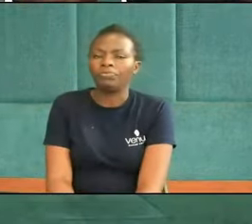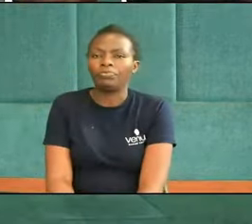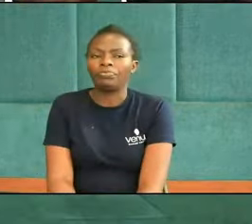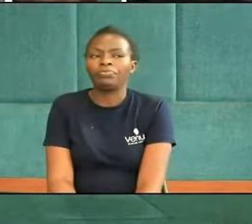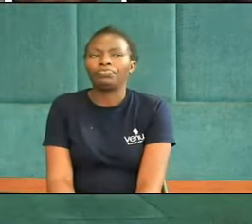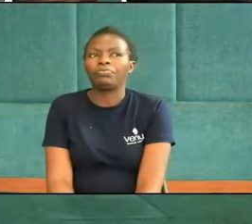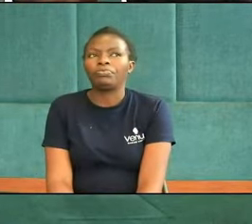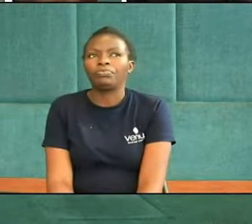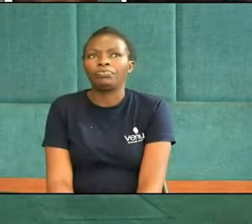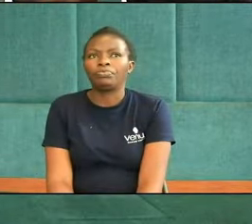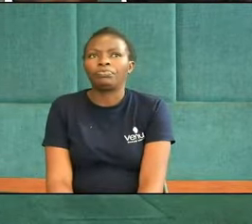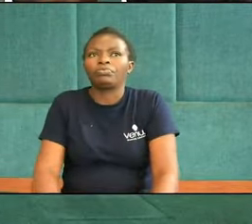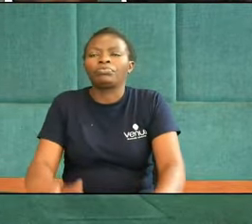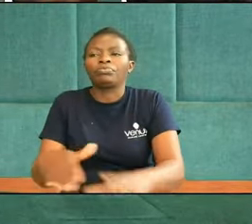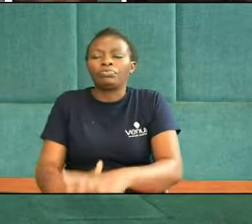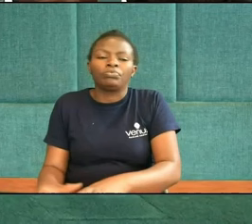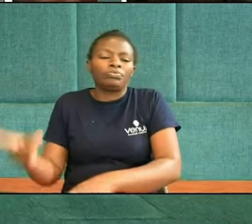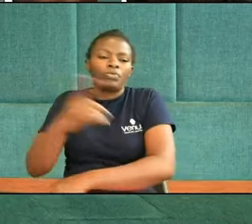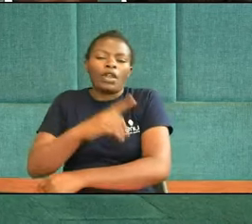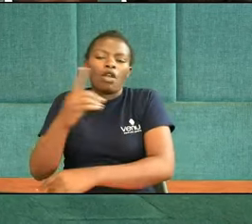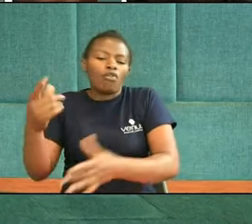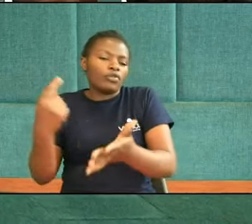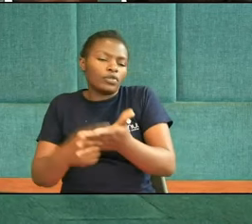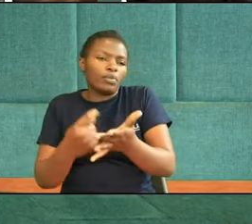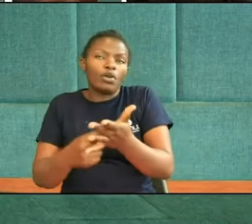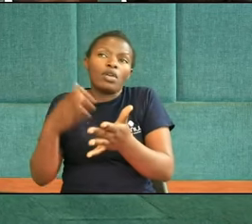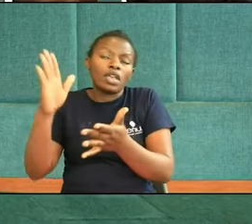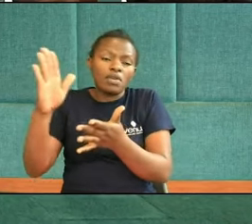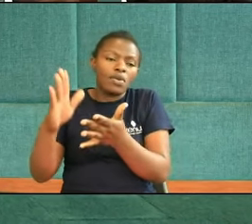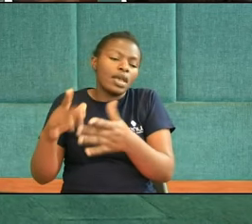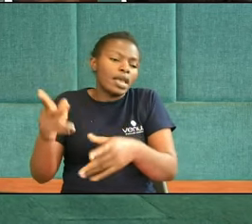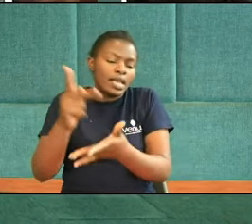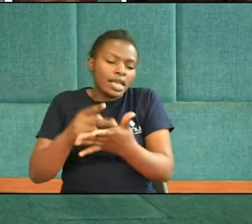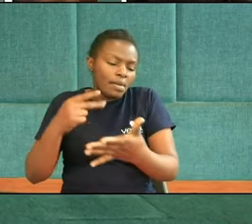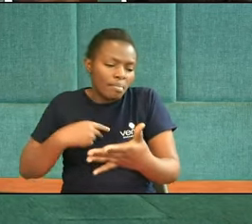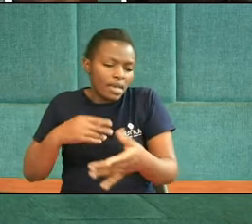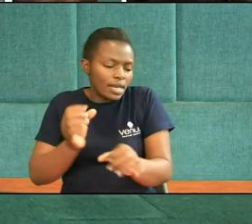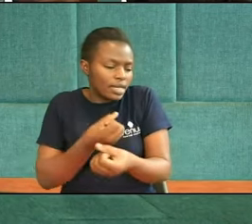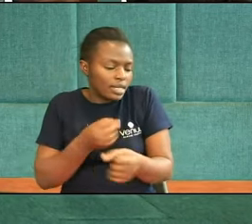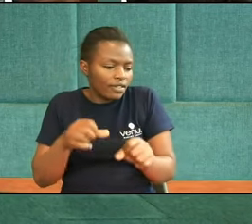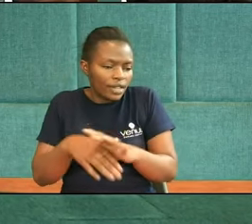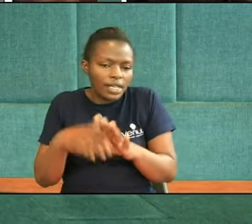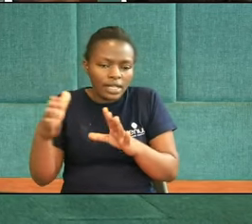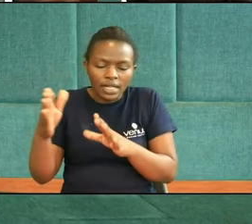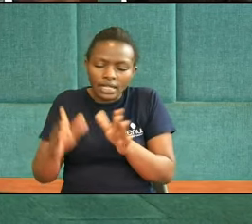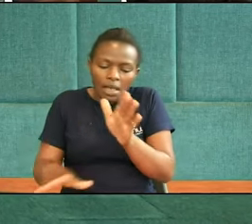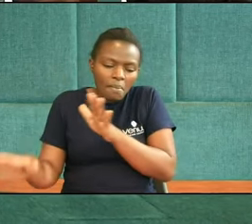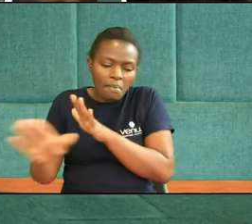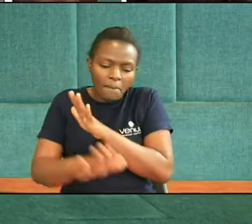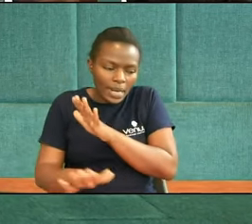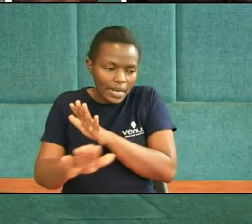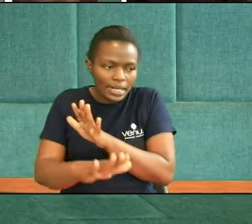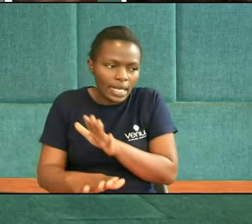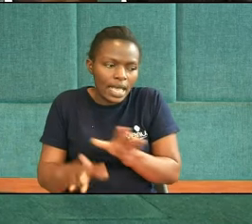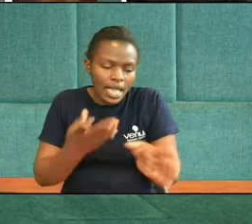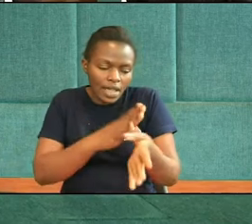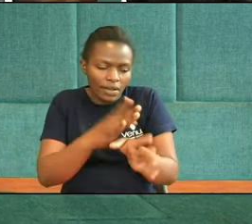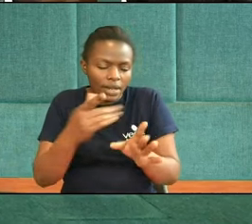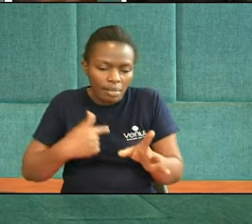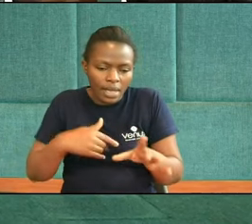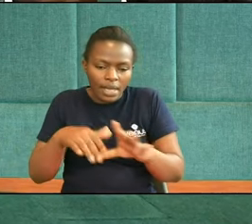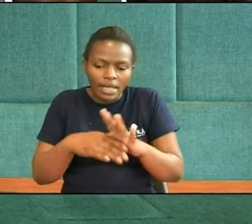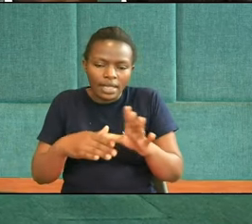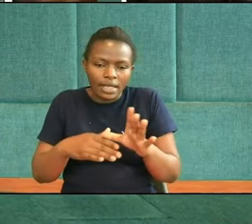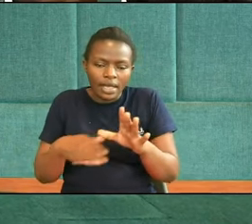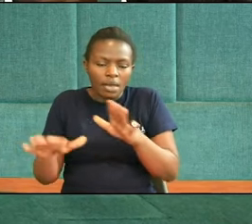us For in the day of trouble He will keep me Safe in his dwelling He will hide me In the shelter